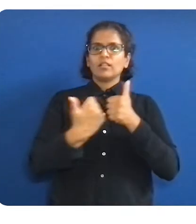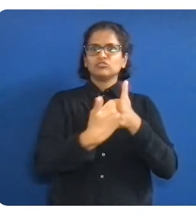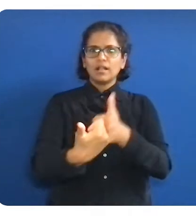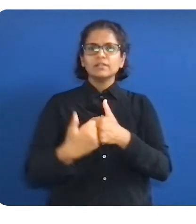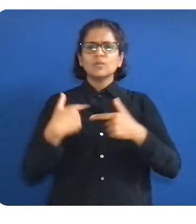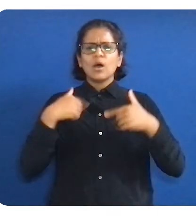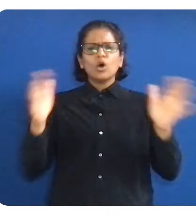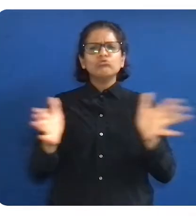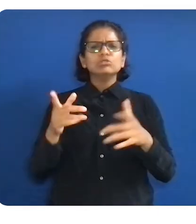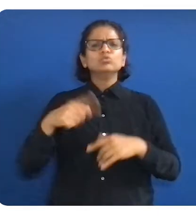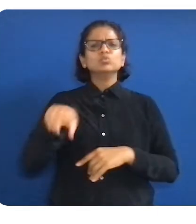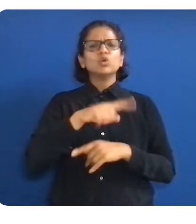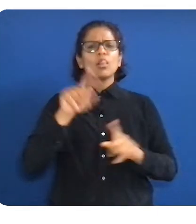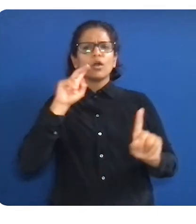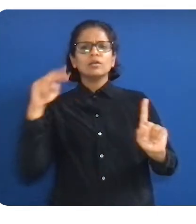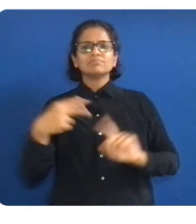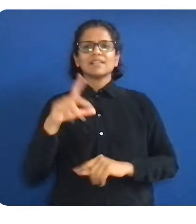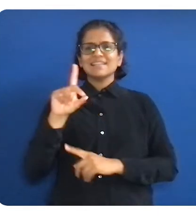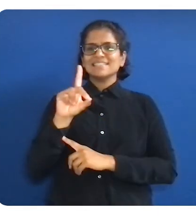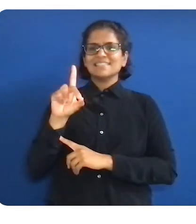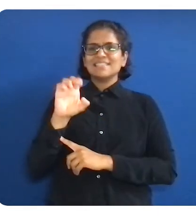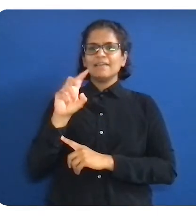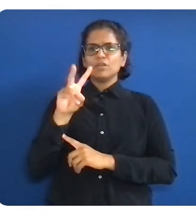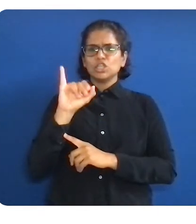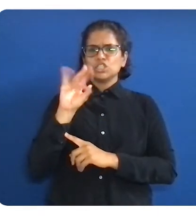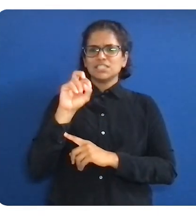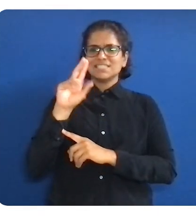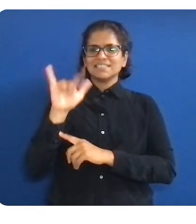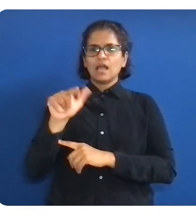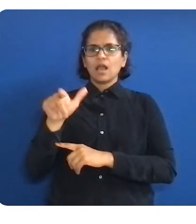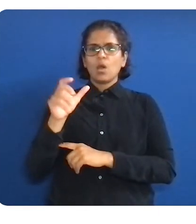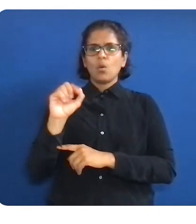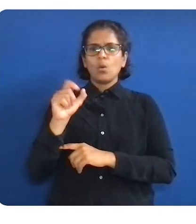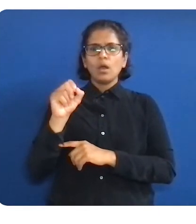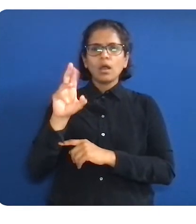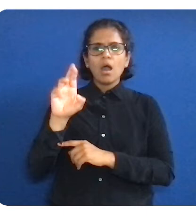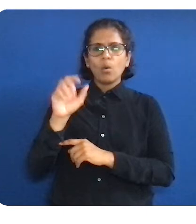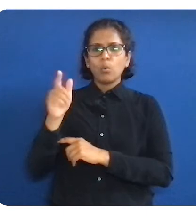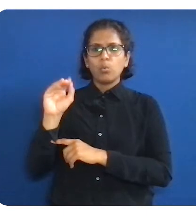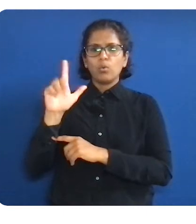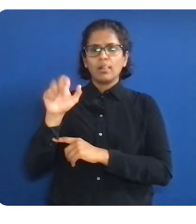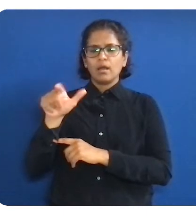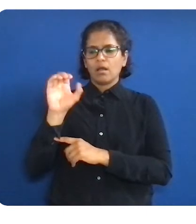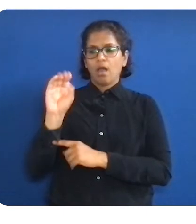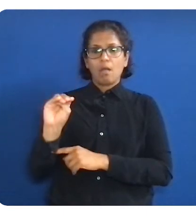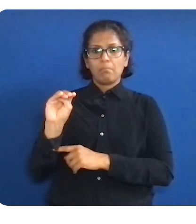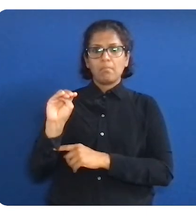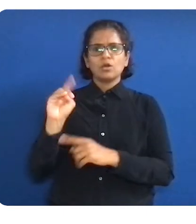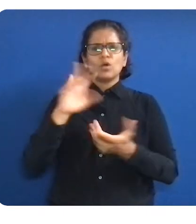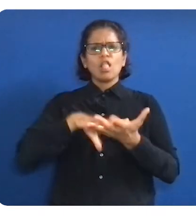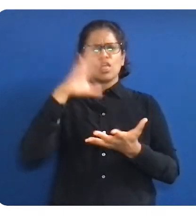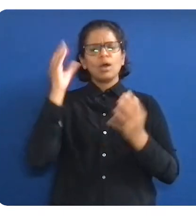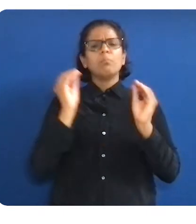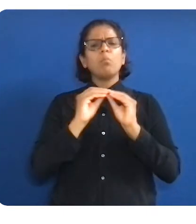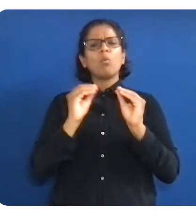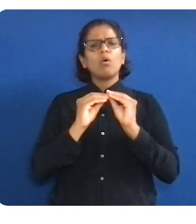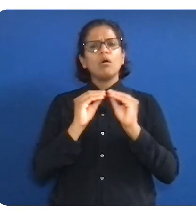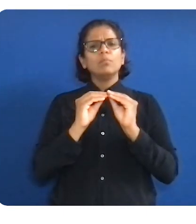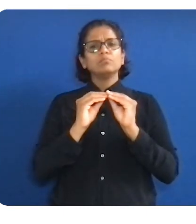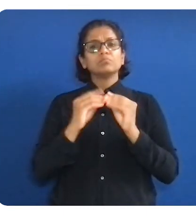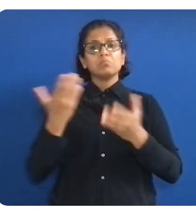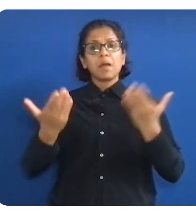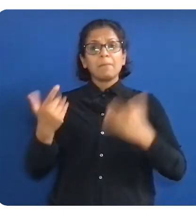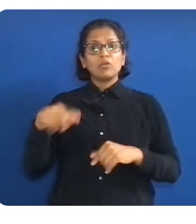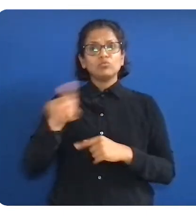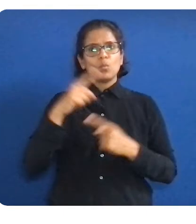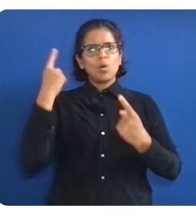Allies can be leaders, managers, and peers. They support folks in marginalized groups to which they don't identify.